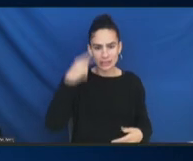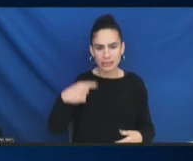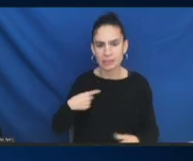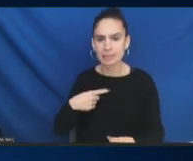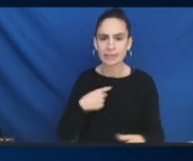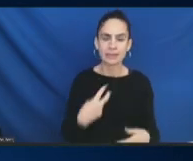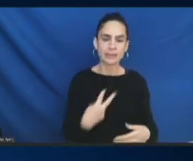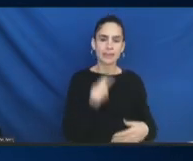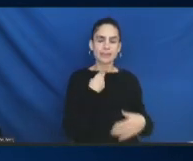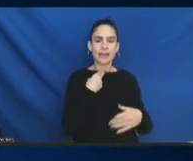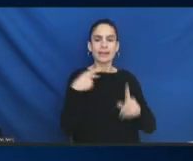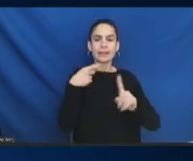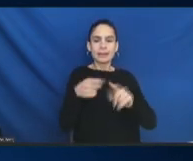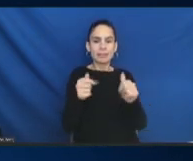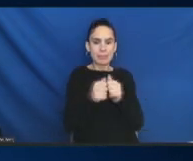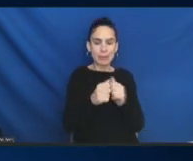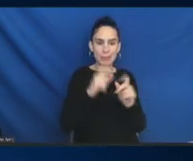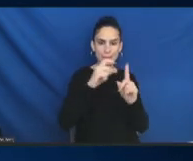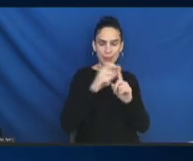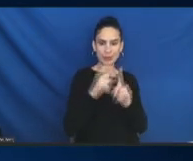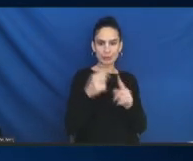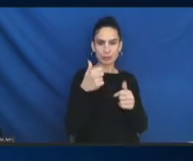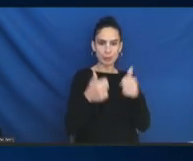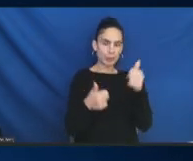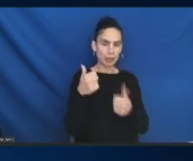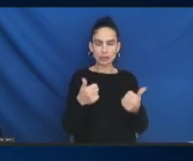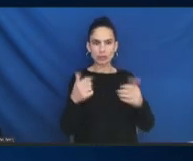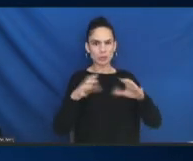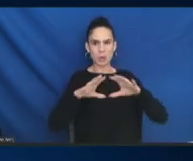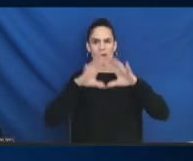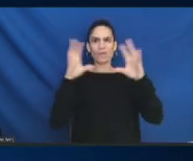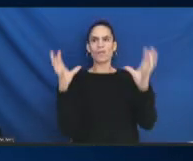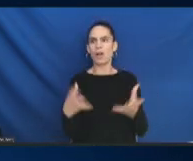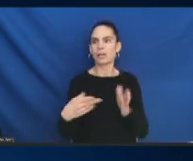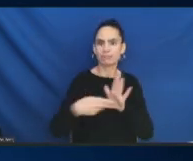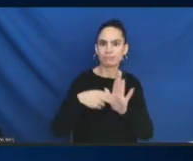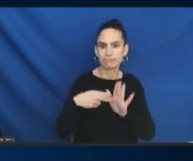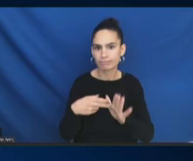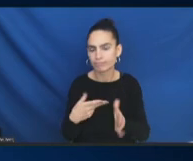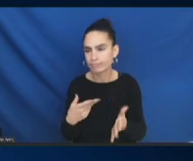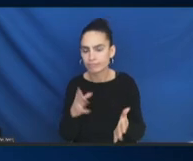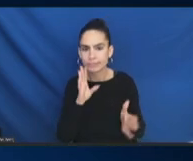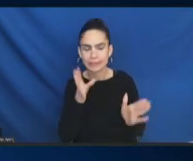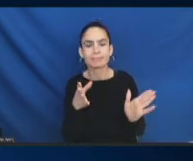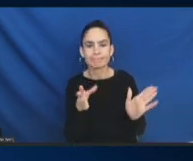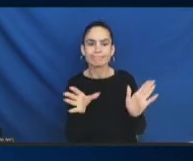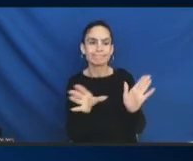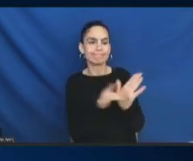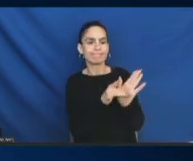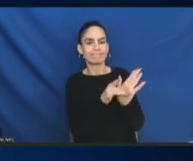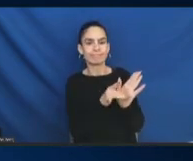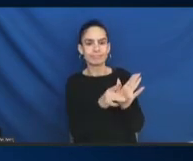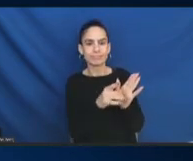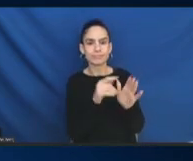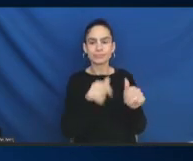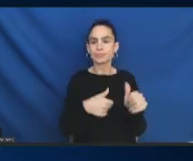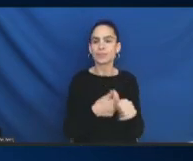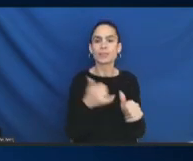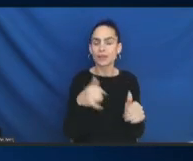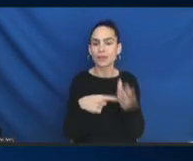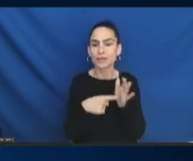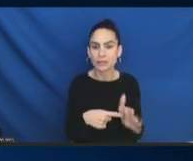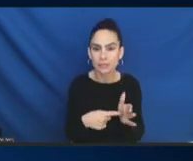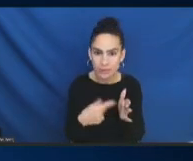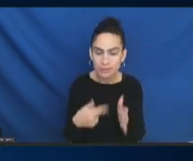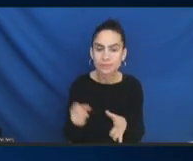which overall arching name we're going to stick something else into. So, for example, you know, Sonal, you made a suggestion. You're just trying to get